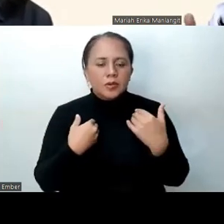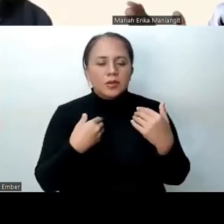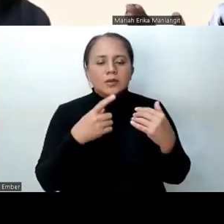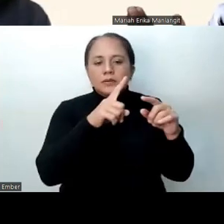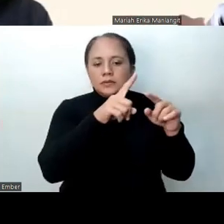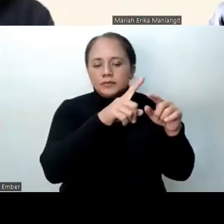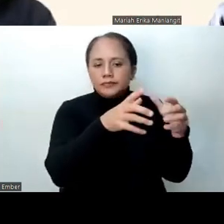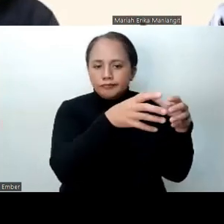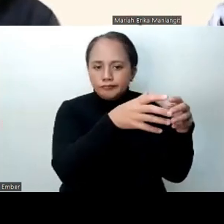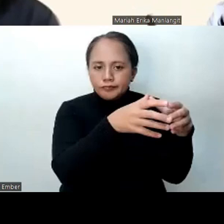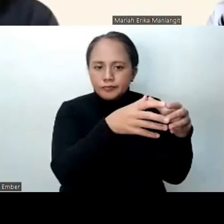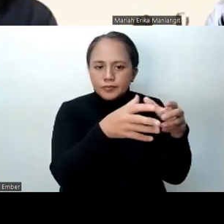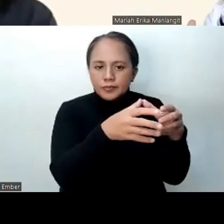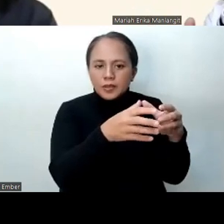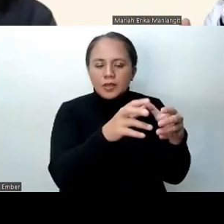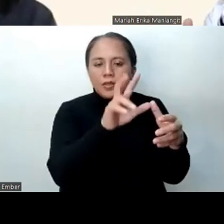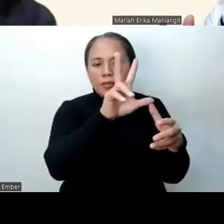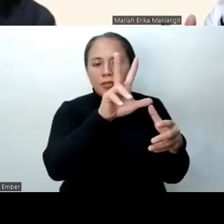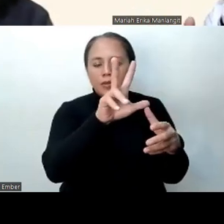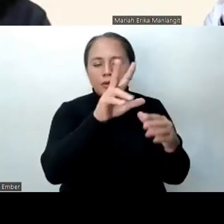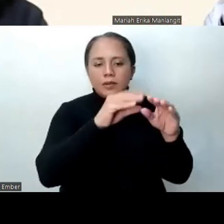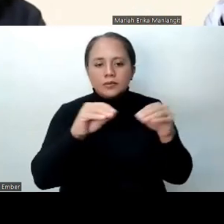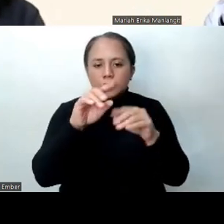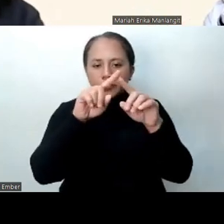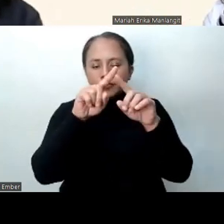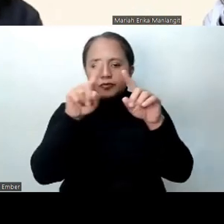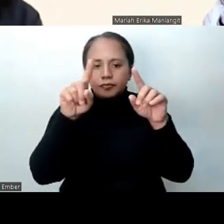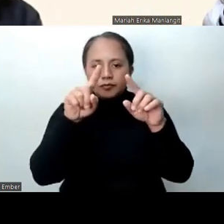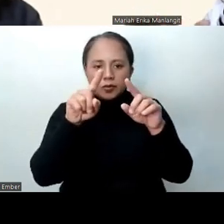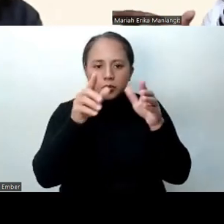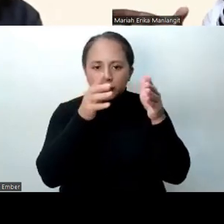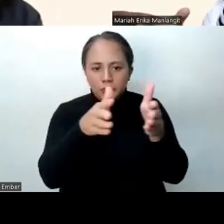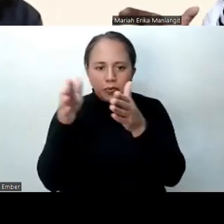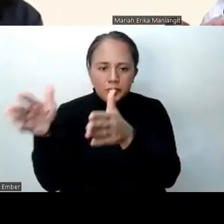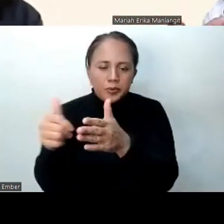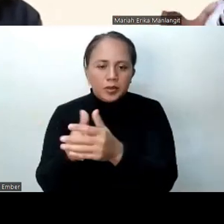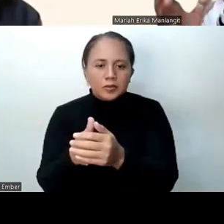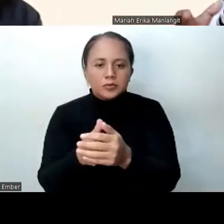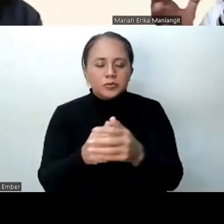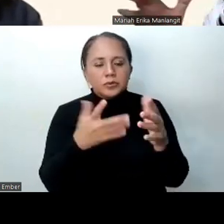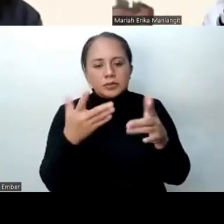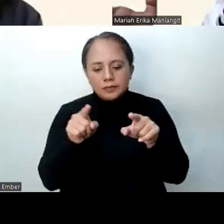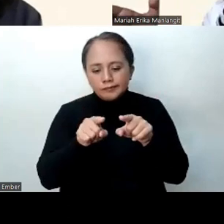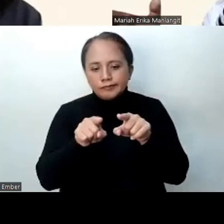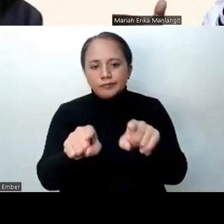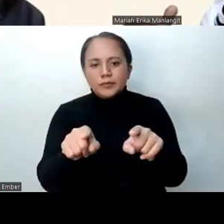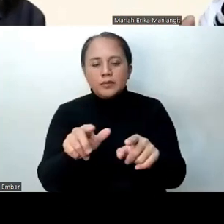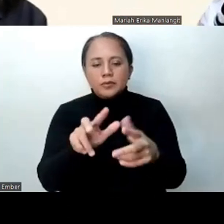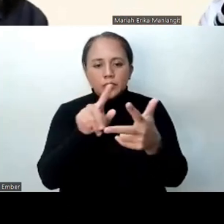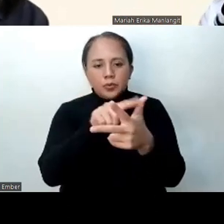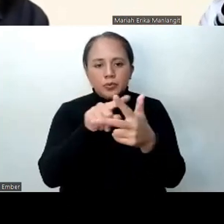the three alternate forms, which would be parallel to the three